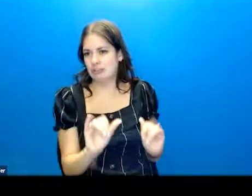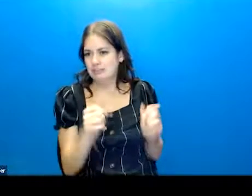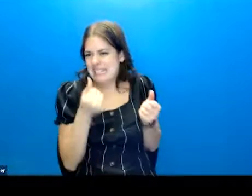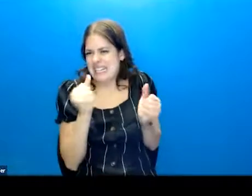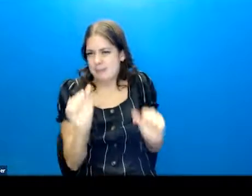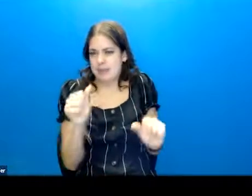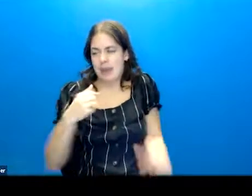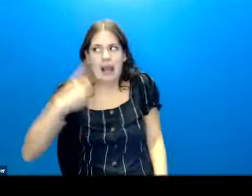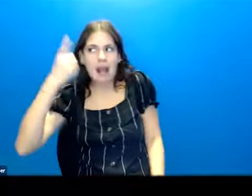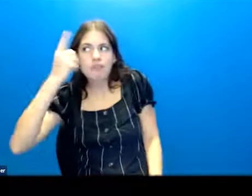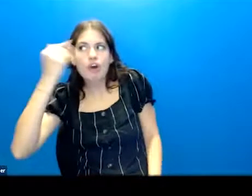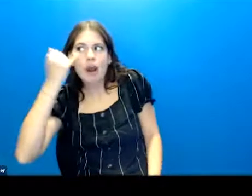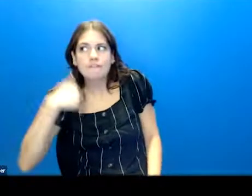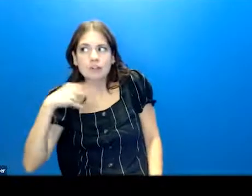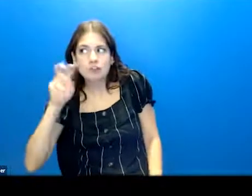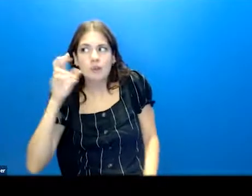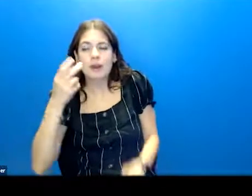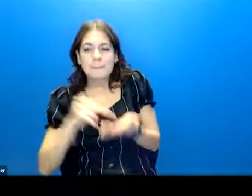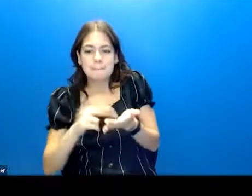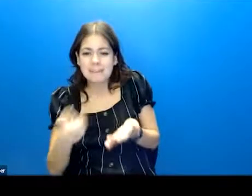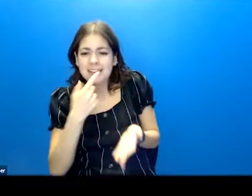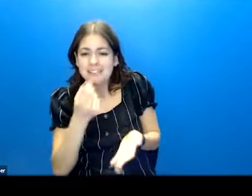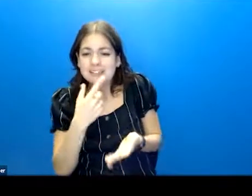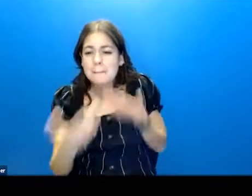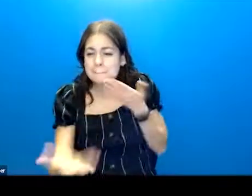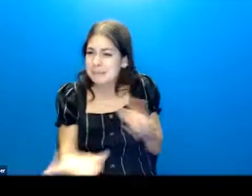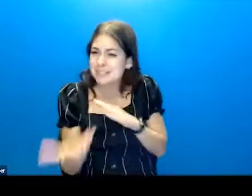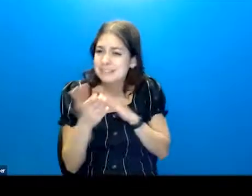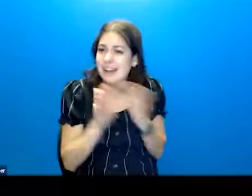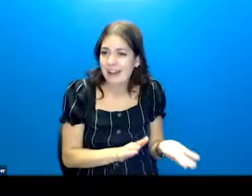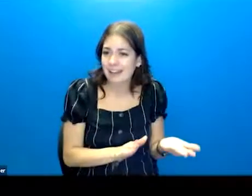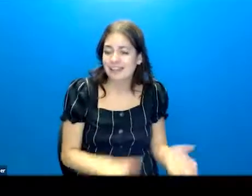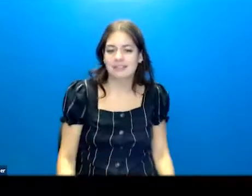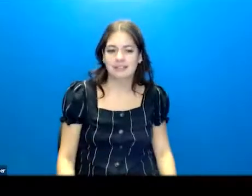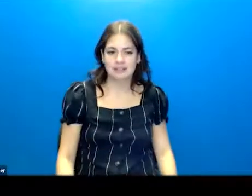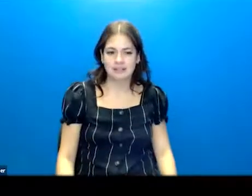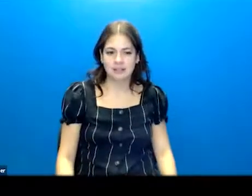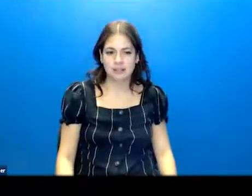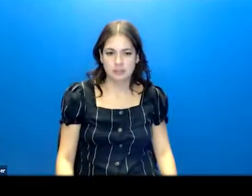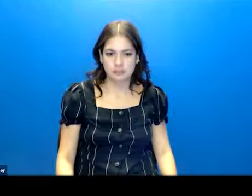I thought if I took 200 pills, I might die. Then you infer intent.